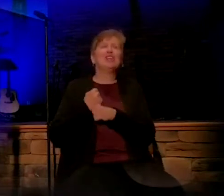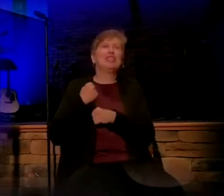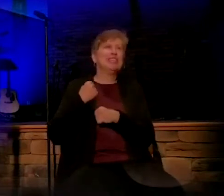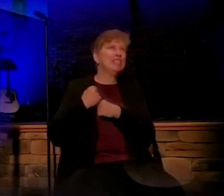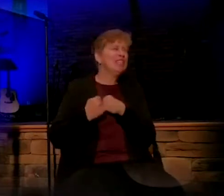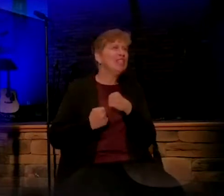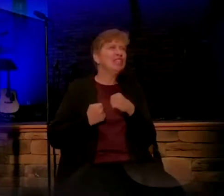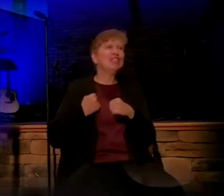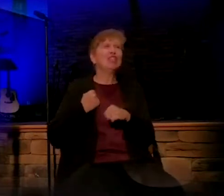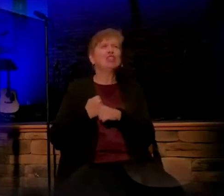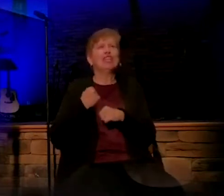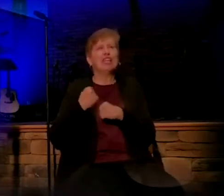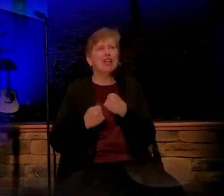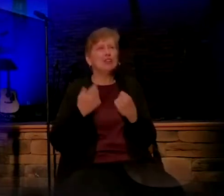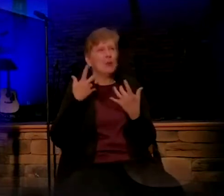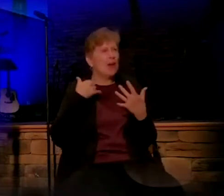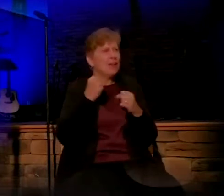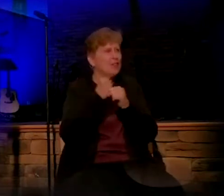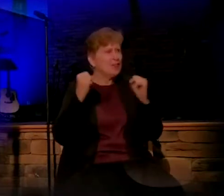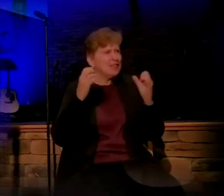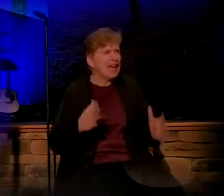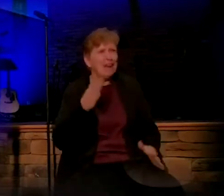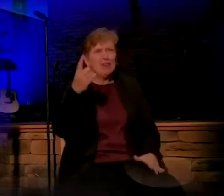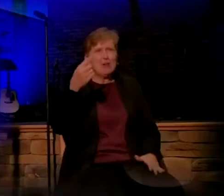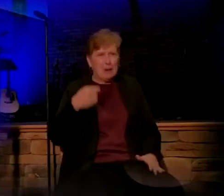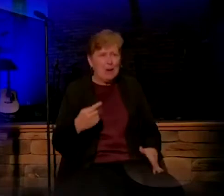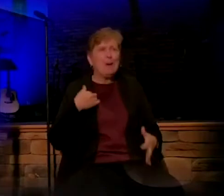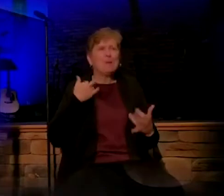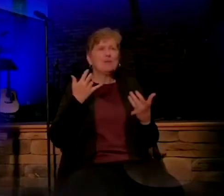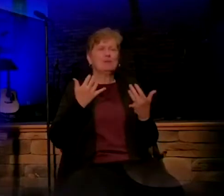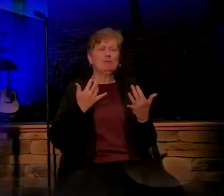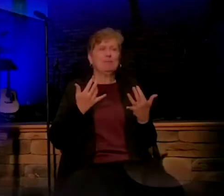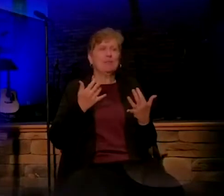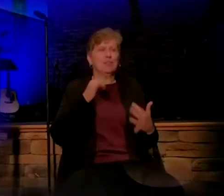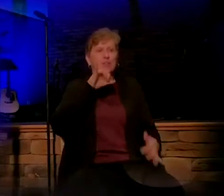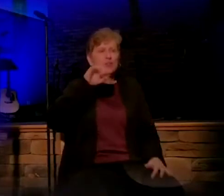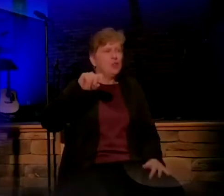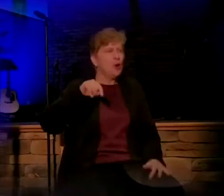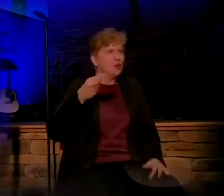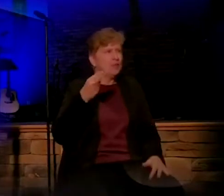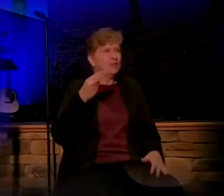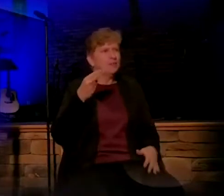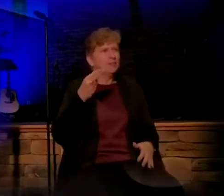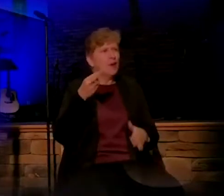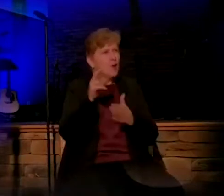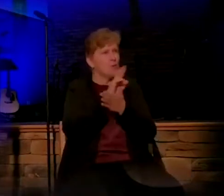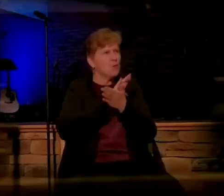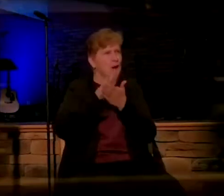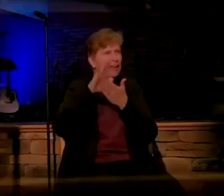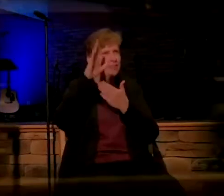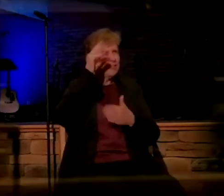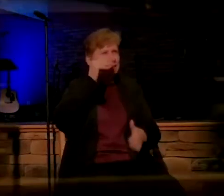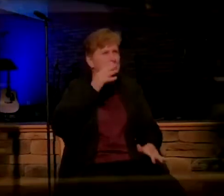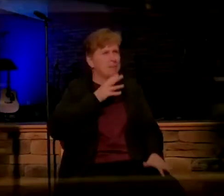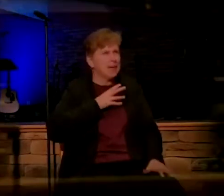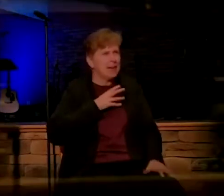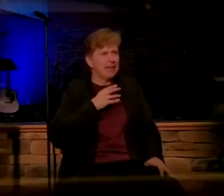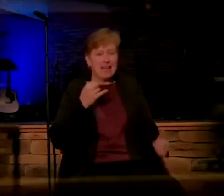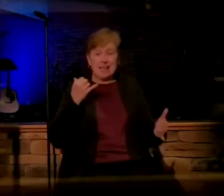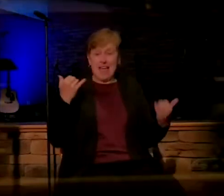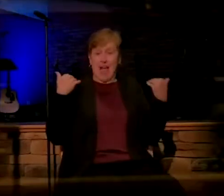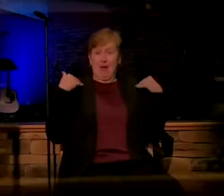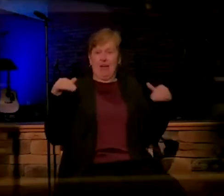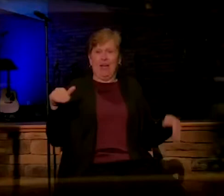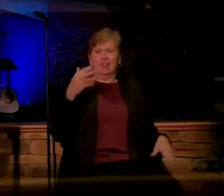after year for the Messiah to come. And that was true of Joseph, a righteous man. And now an angel